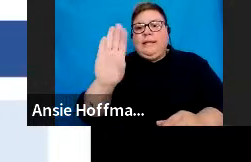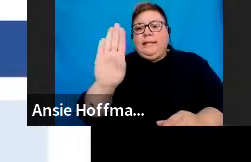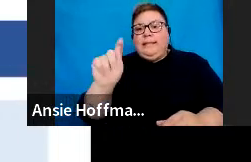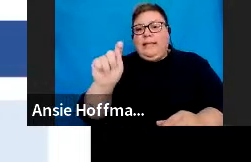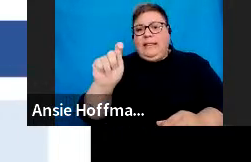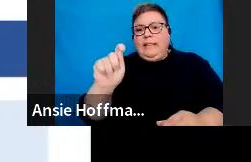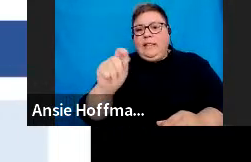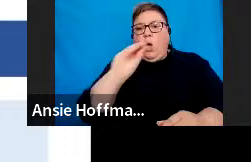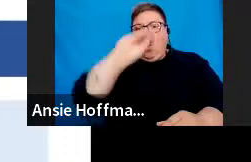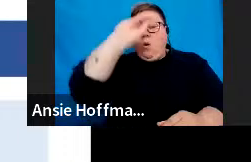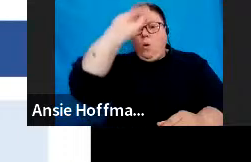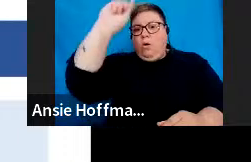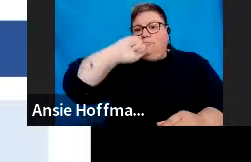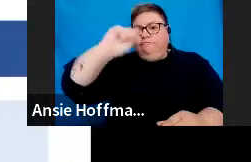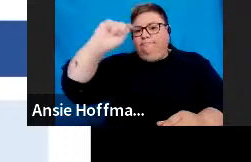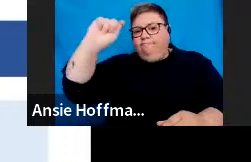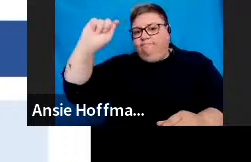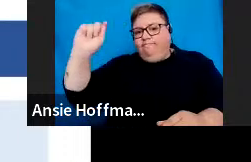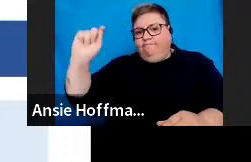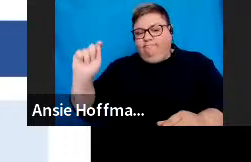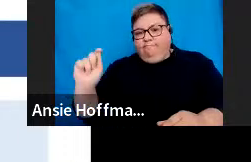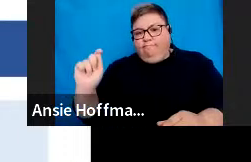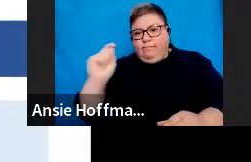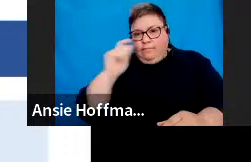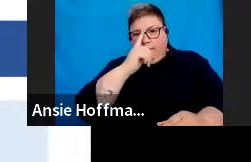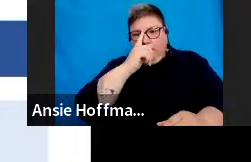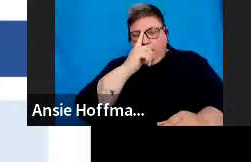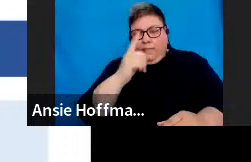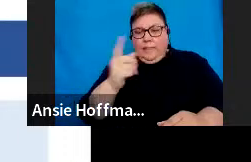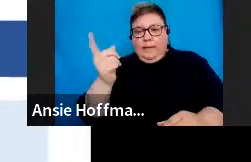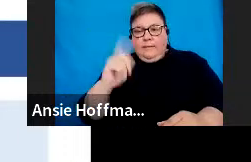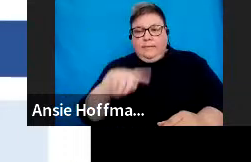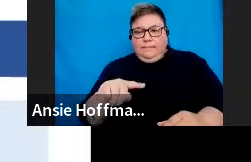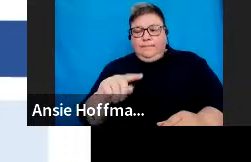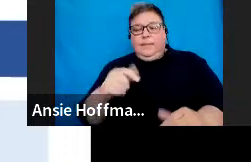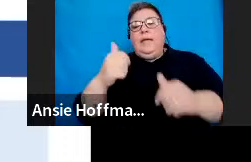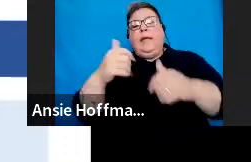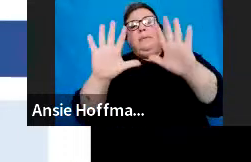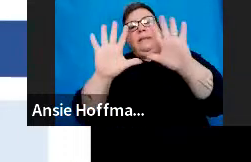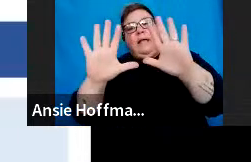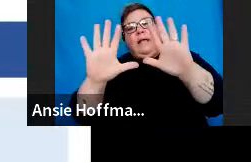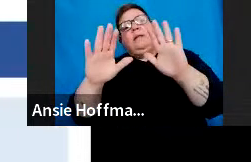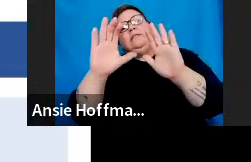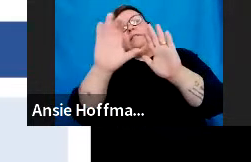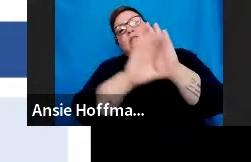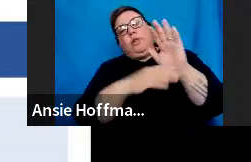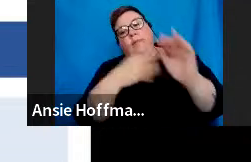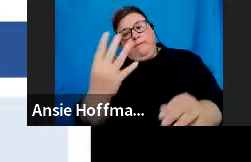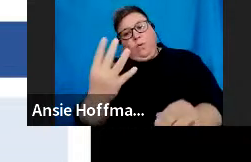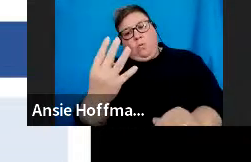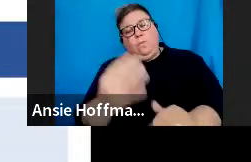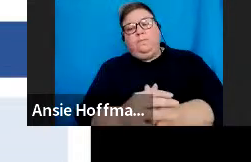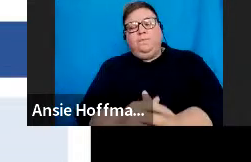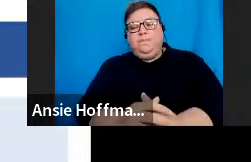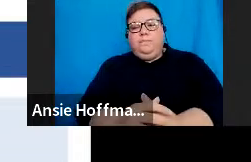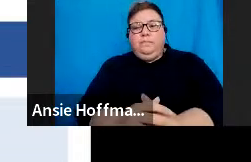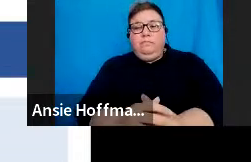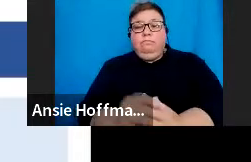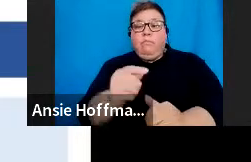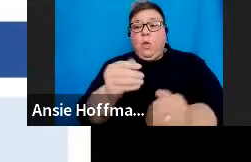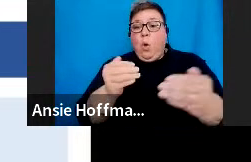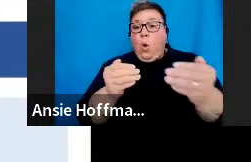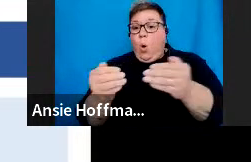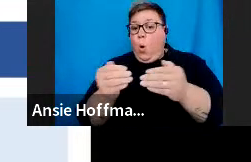foreign tax credit under paragraph 10 of the full schedule. All right, the organization e